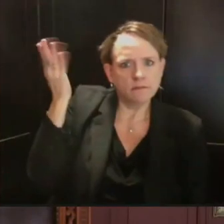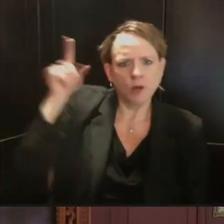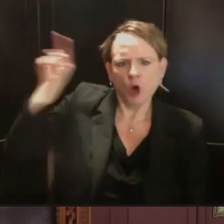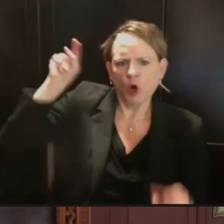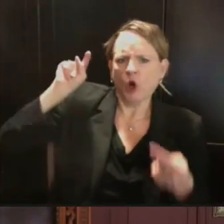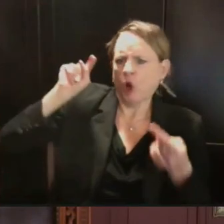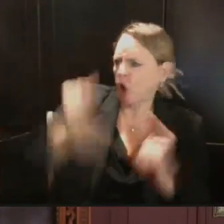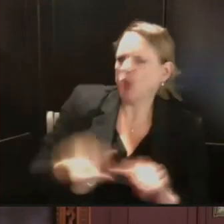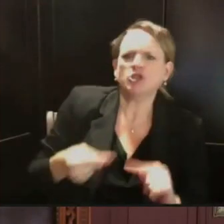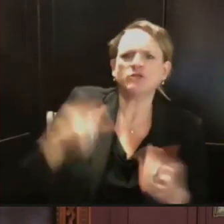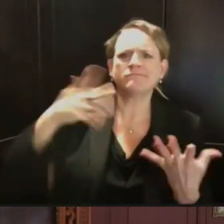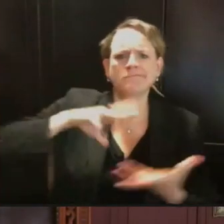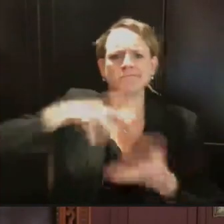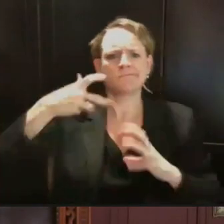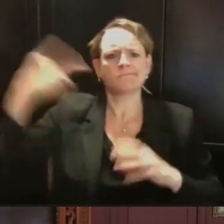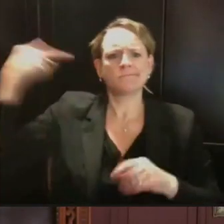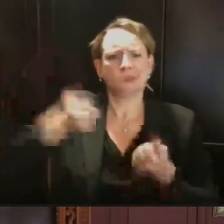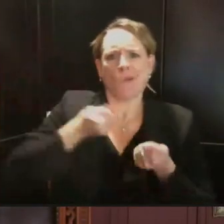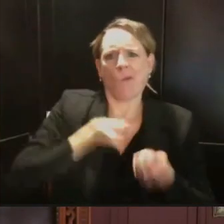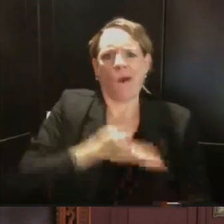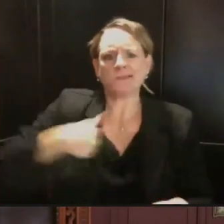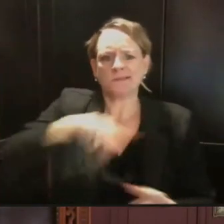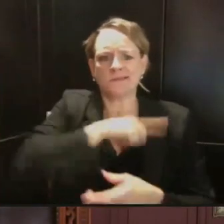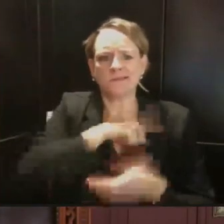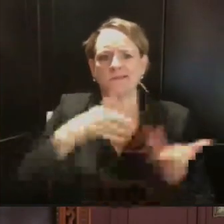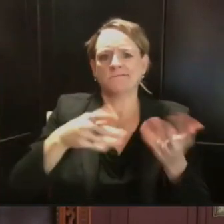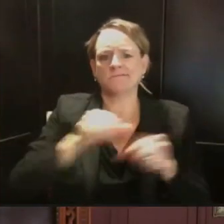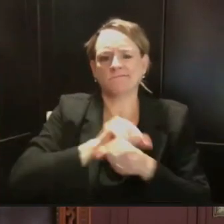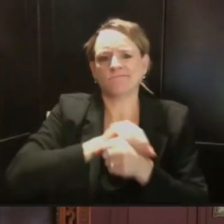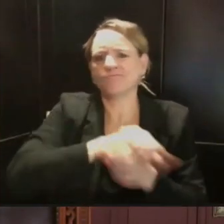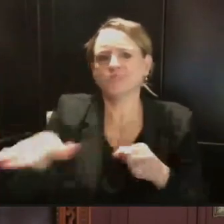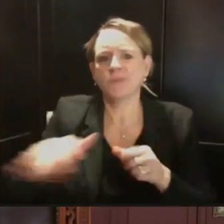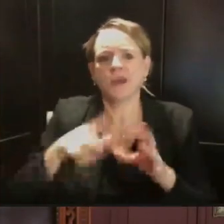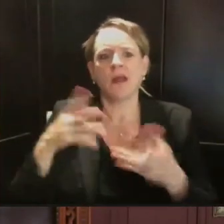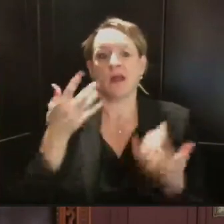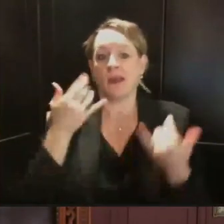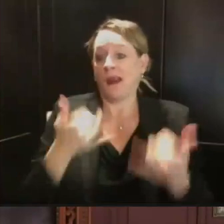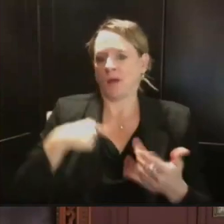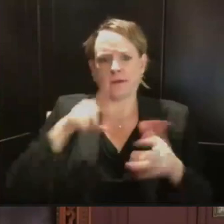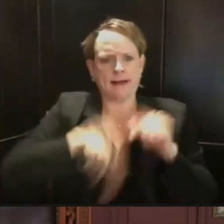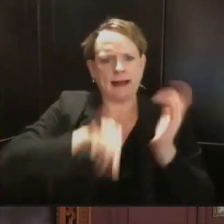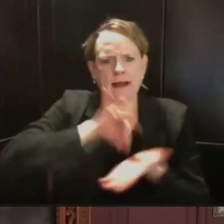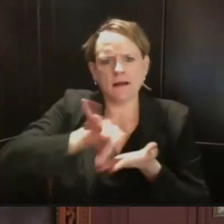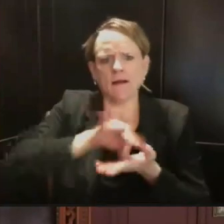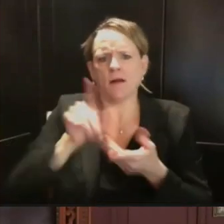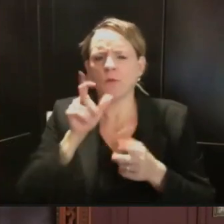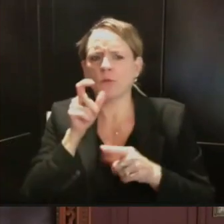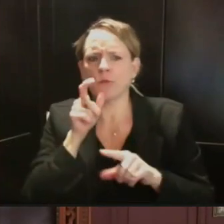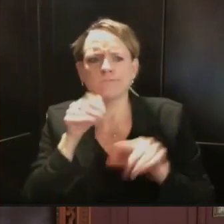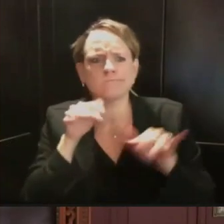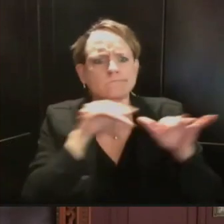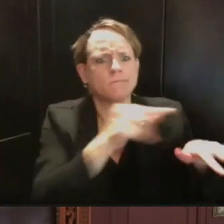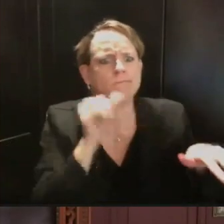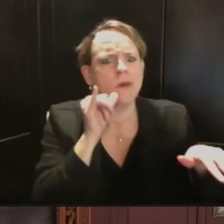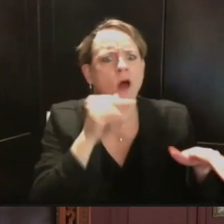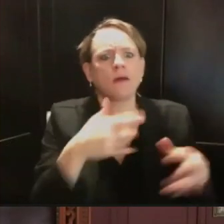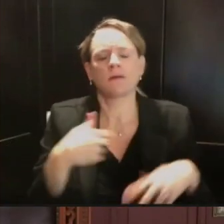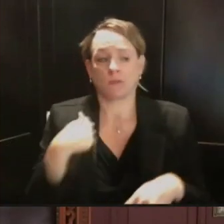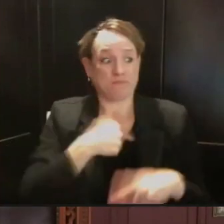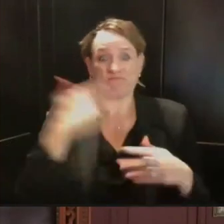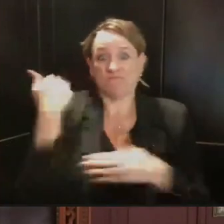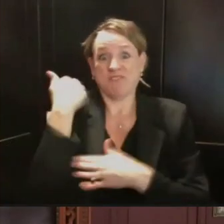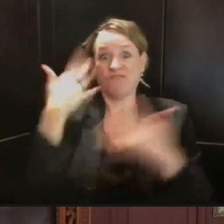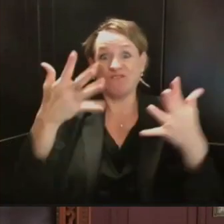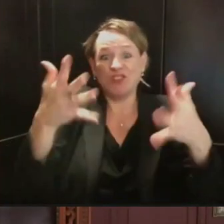people in bars and restaurants or whatever. We had a plan for a safer opening for the state of